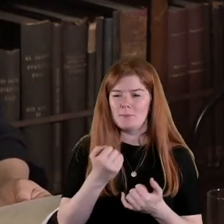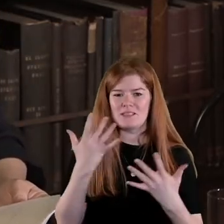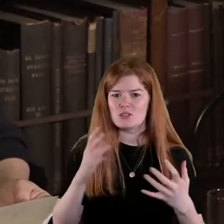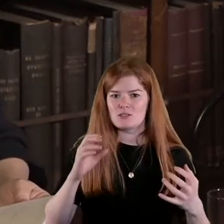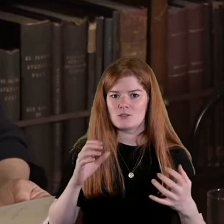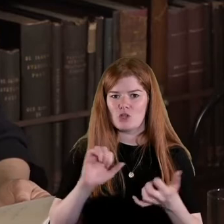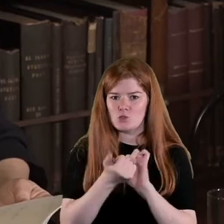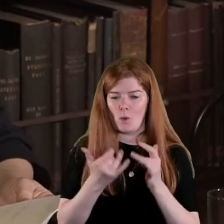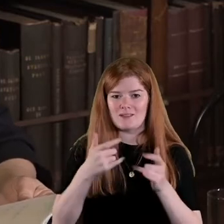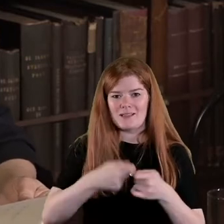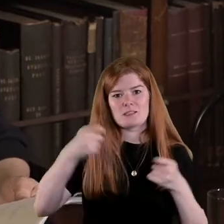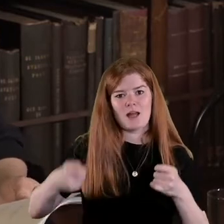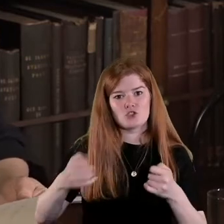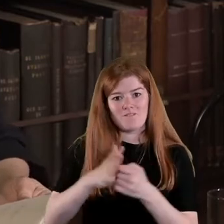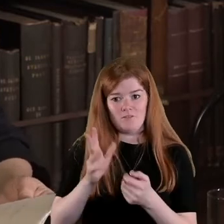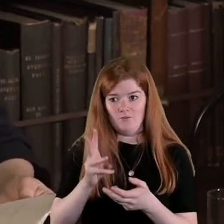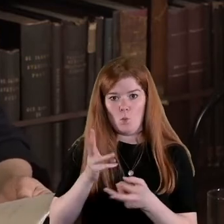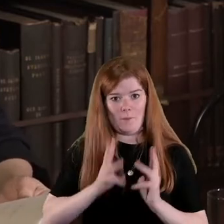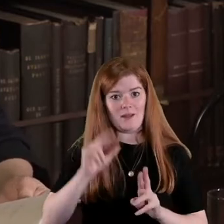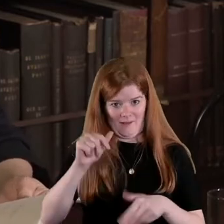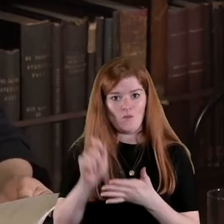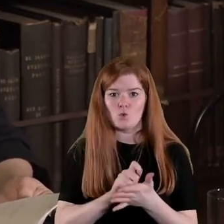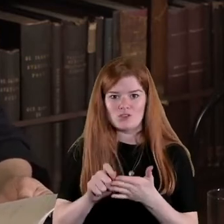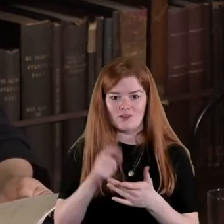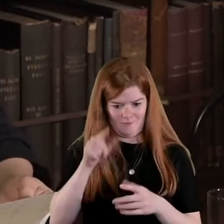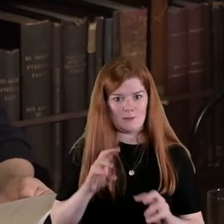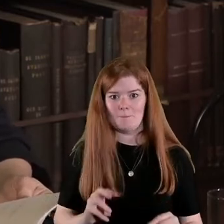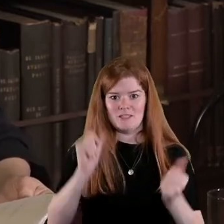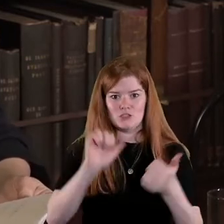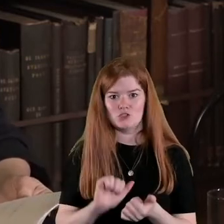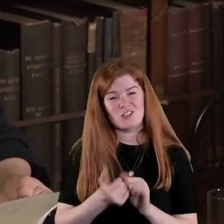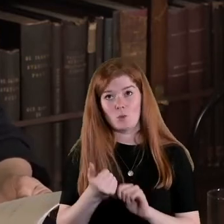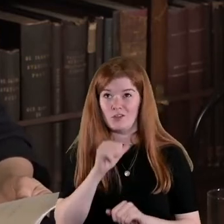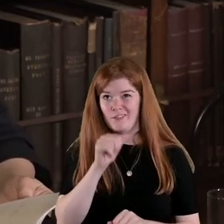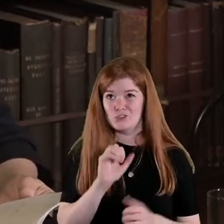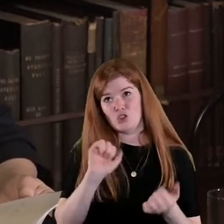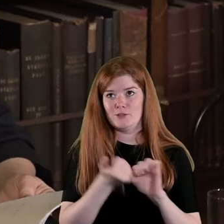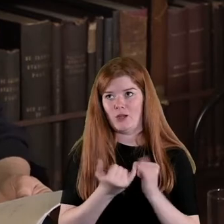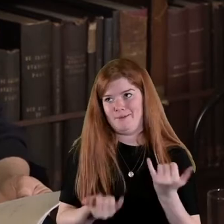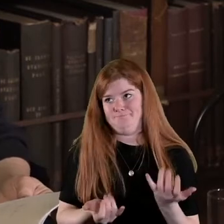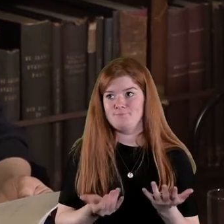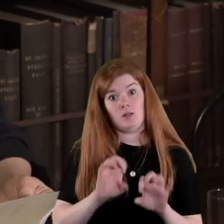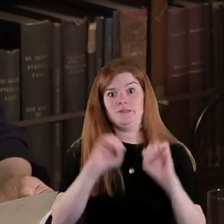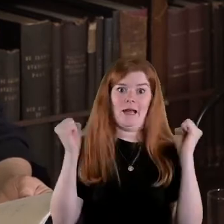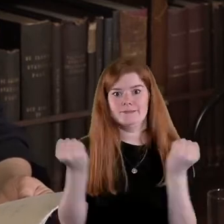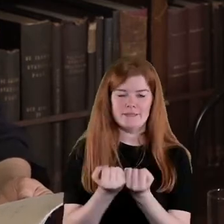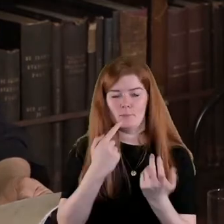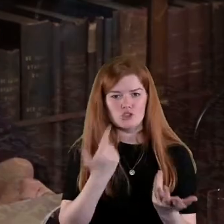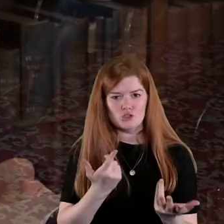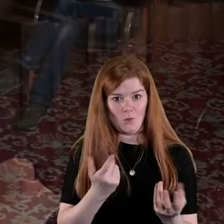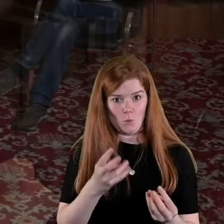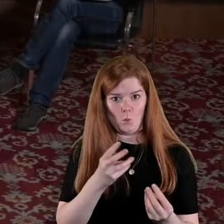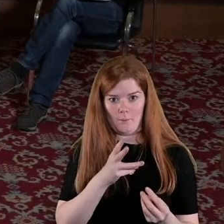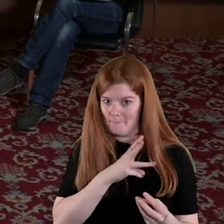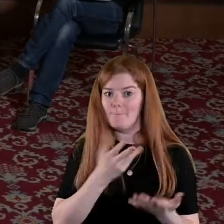was the expansion of the vote to women so that immediately changed well it didn't change you know society but it was a